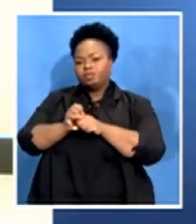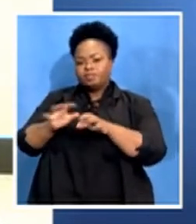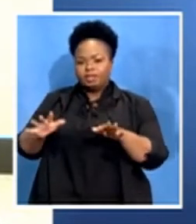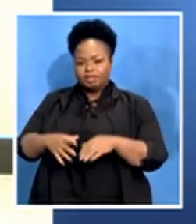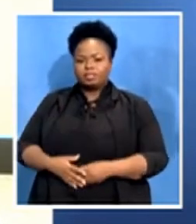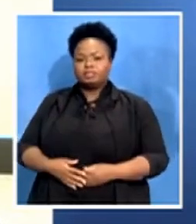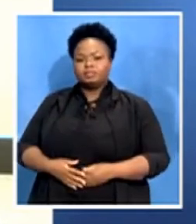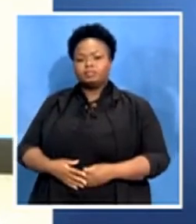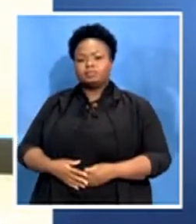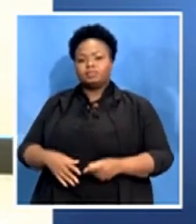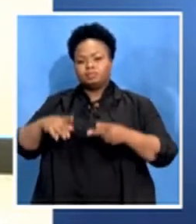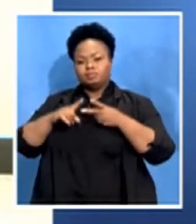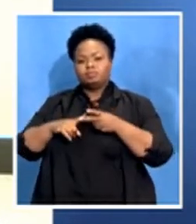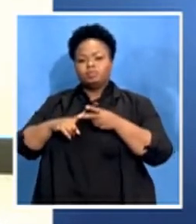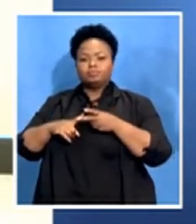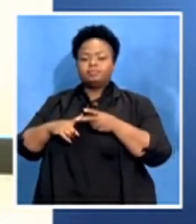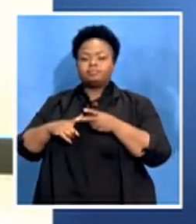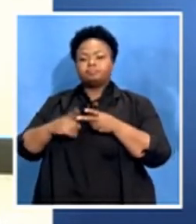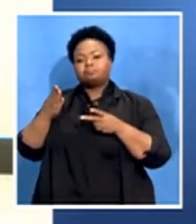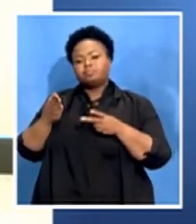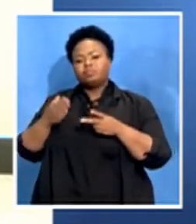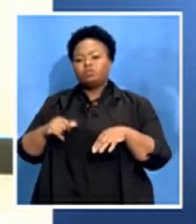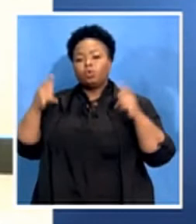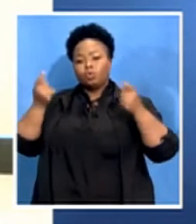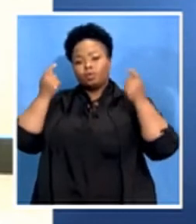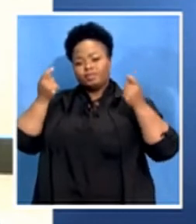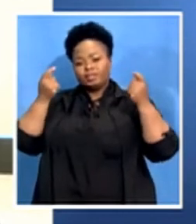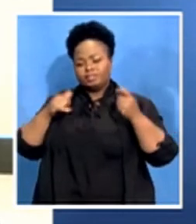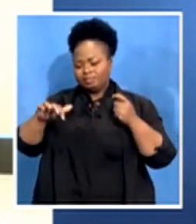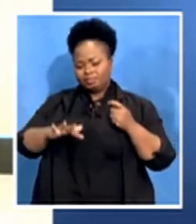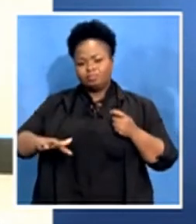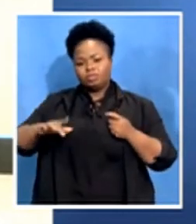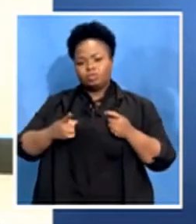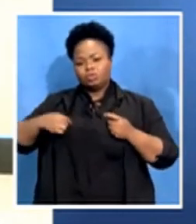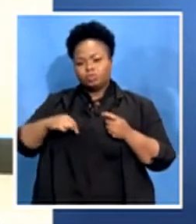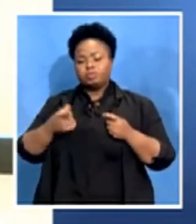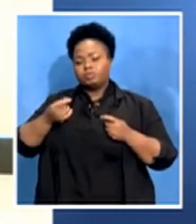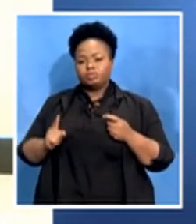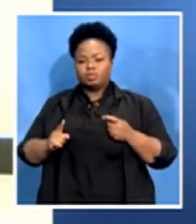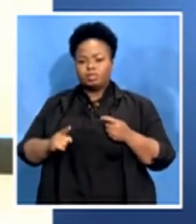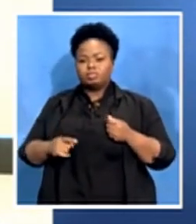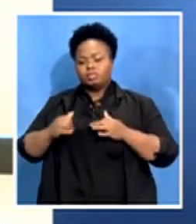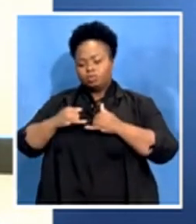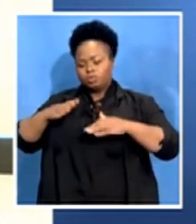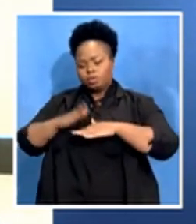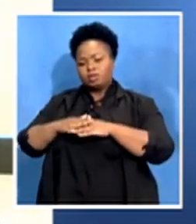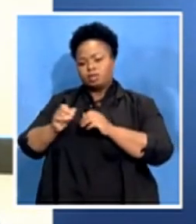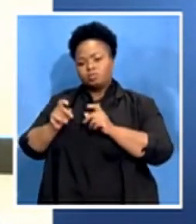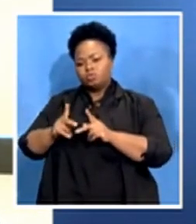and fraternity is that we must take uh the digital platforms and use them to actually